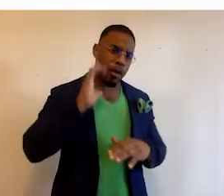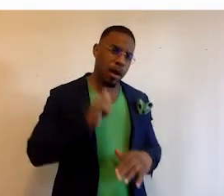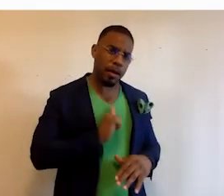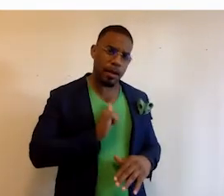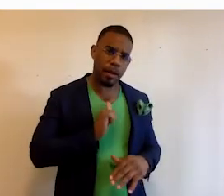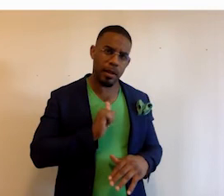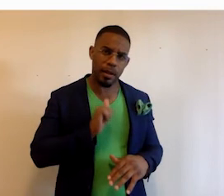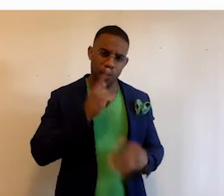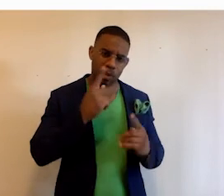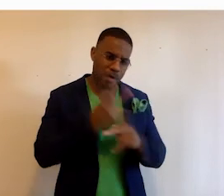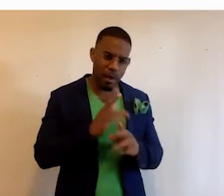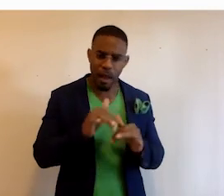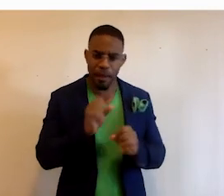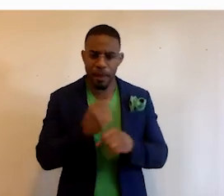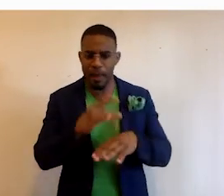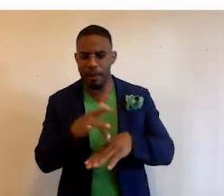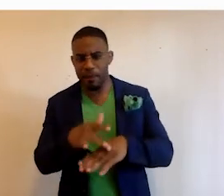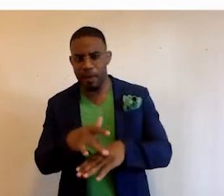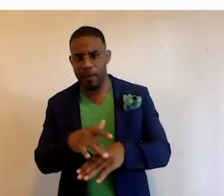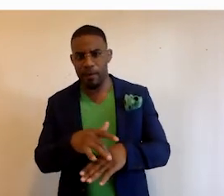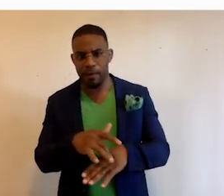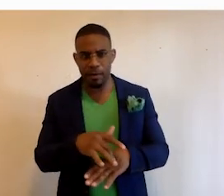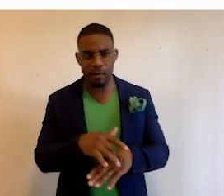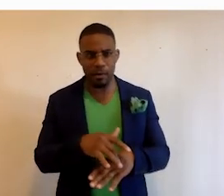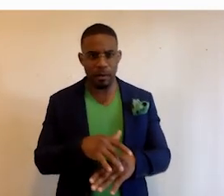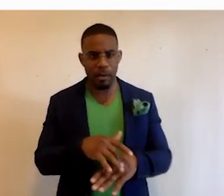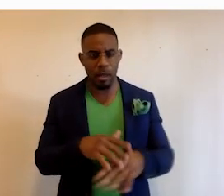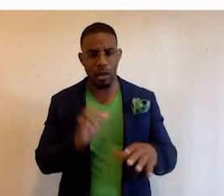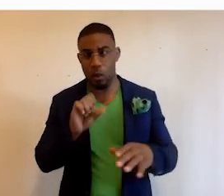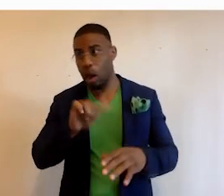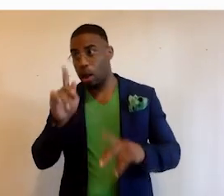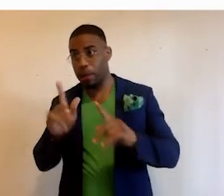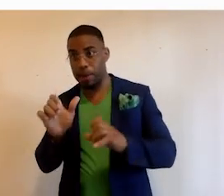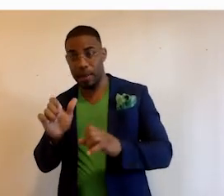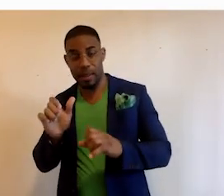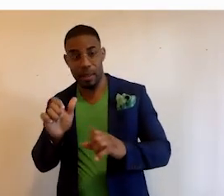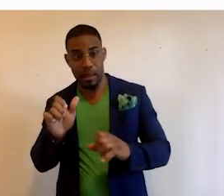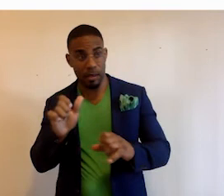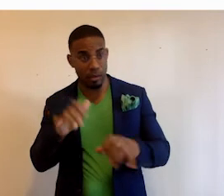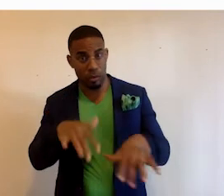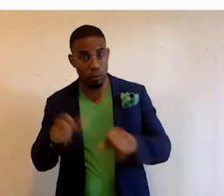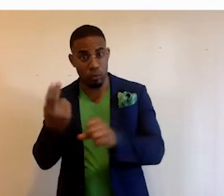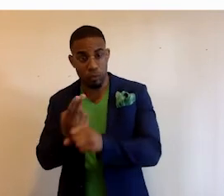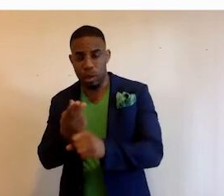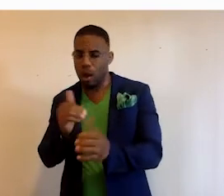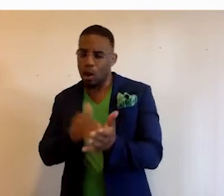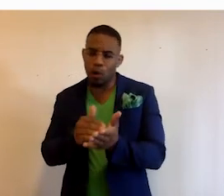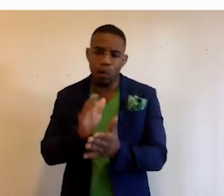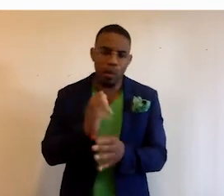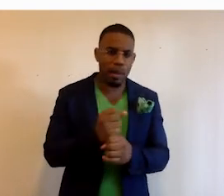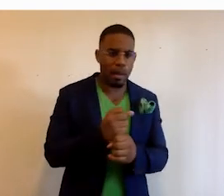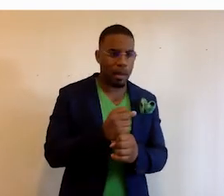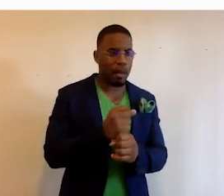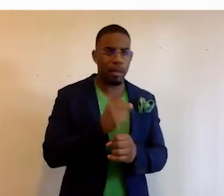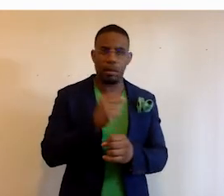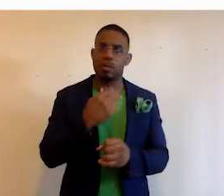but we're trying to figure out how do we make them available so that others can consume them. Because all too often, we get caught up